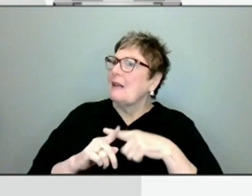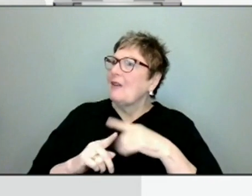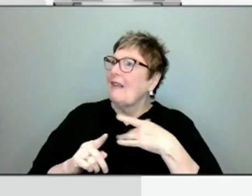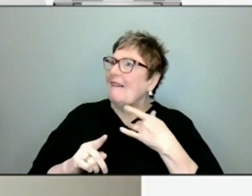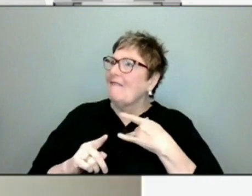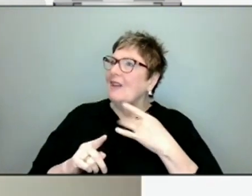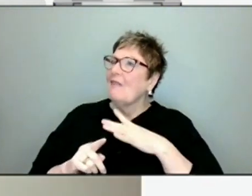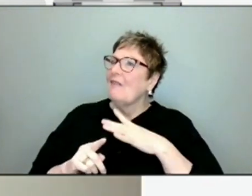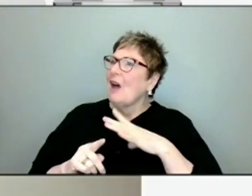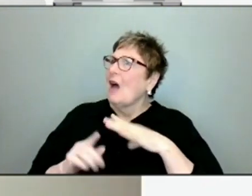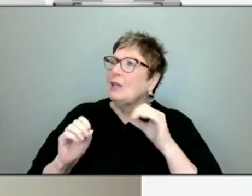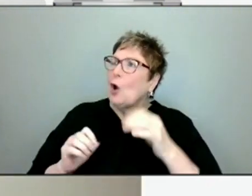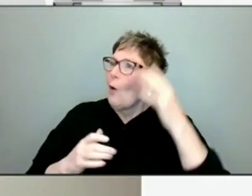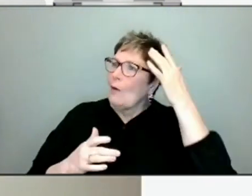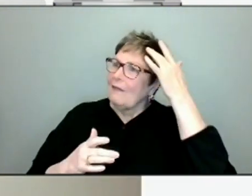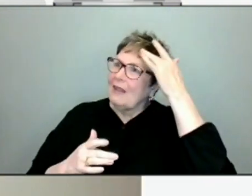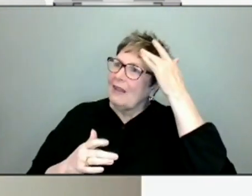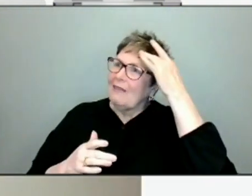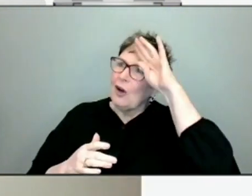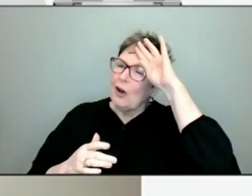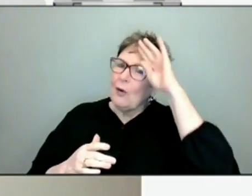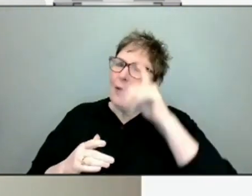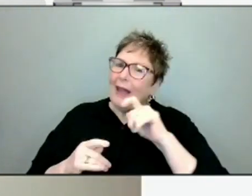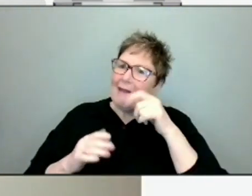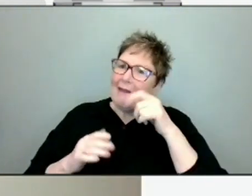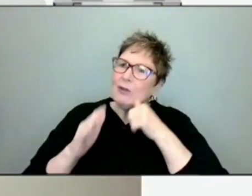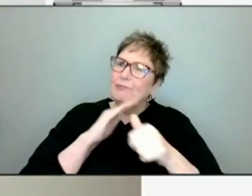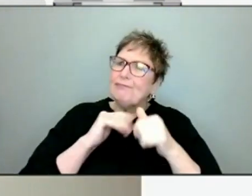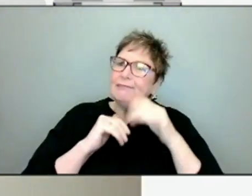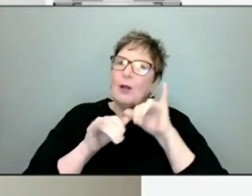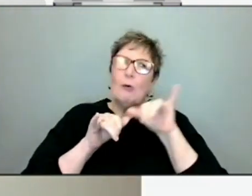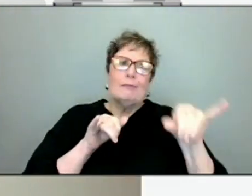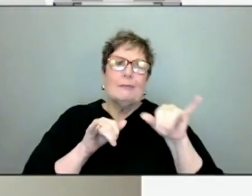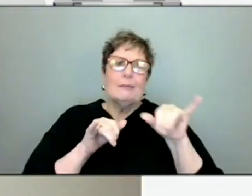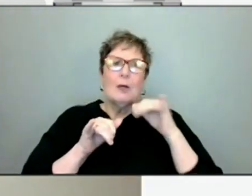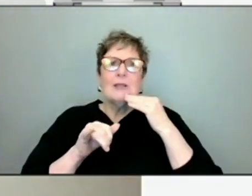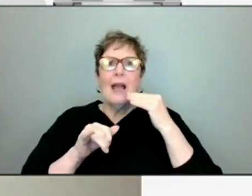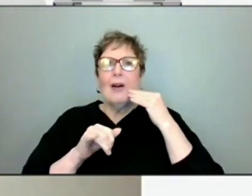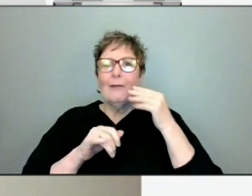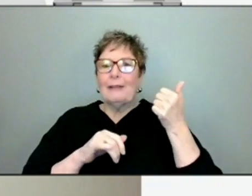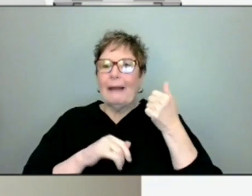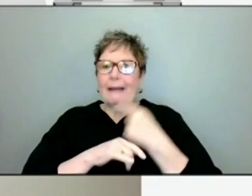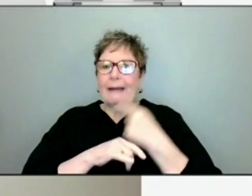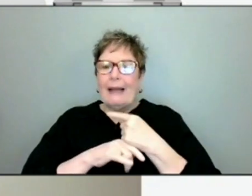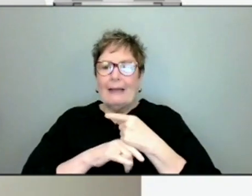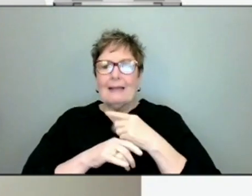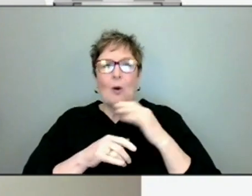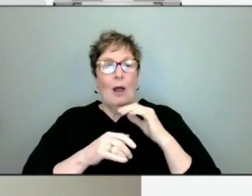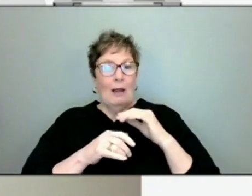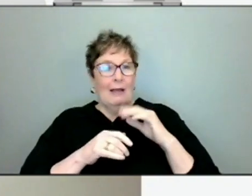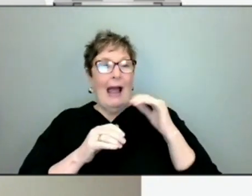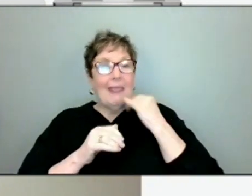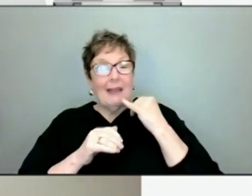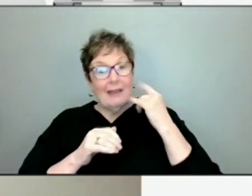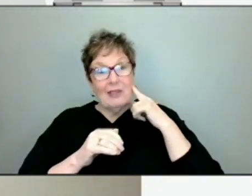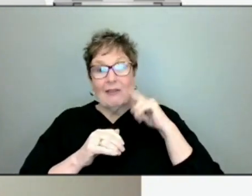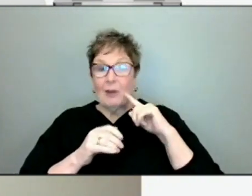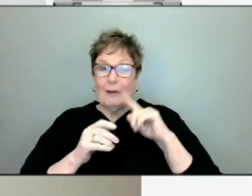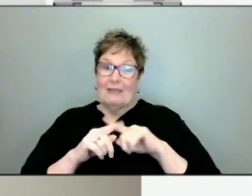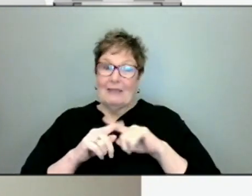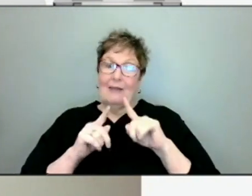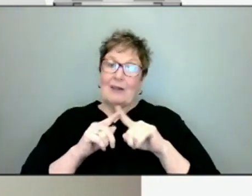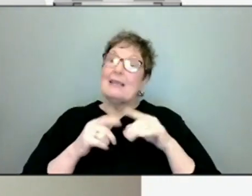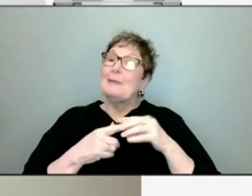Yeah, I think there's lots on the horizon in terms of how how we respond to the pandemic, particularly as we're able to get the youngest of us